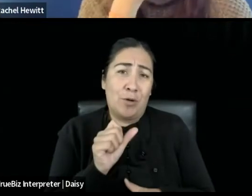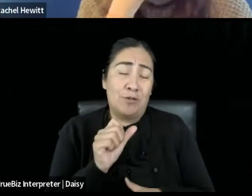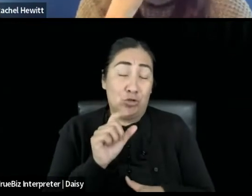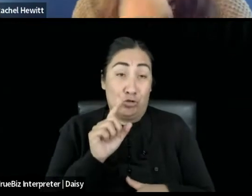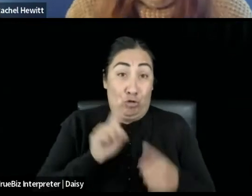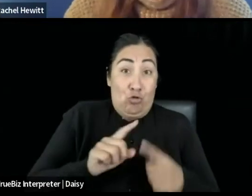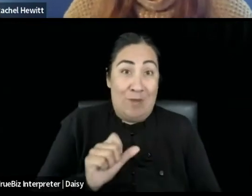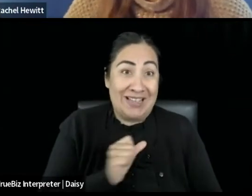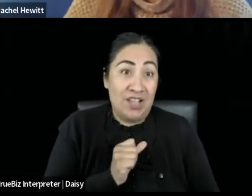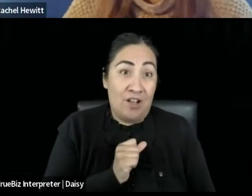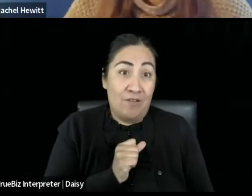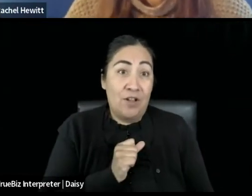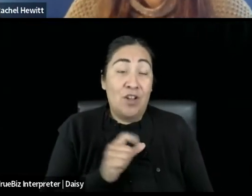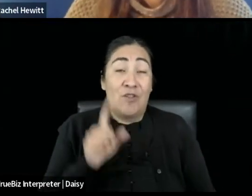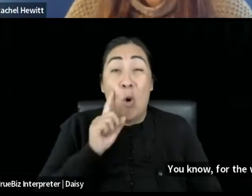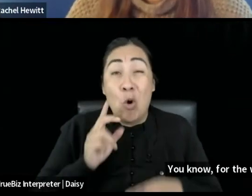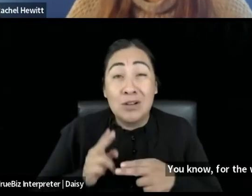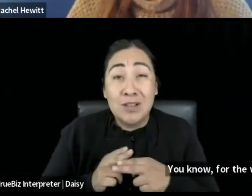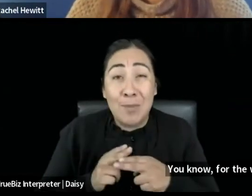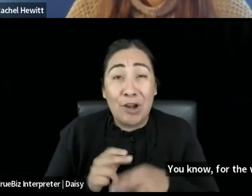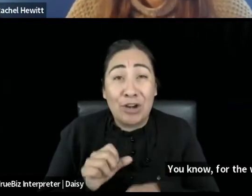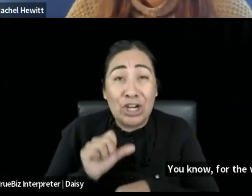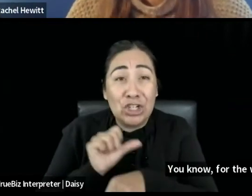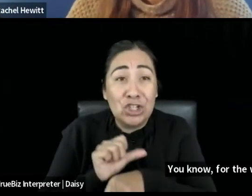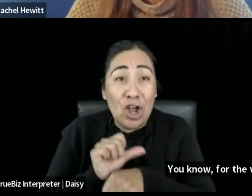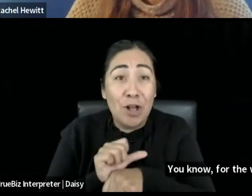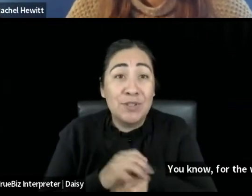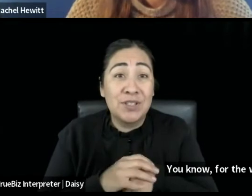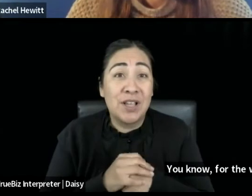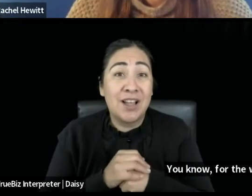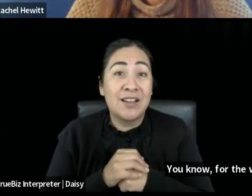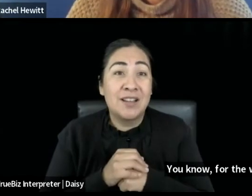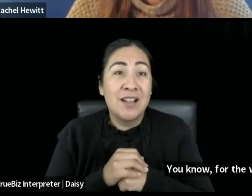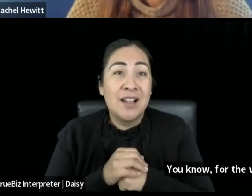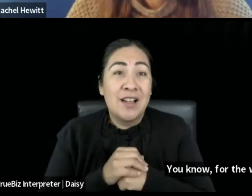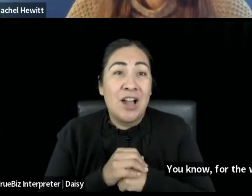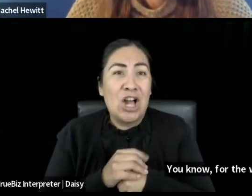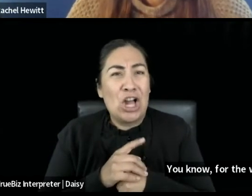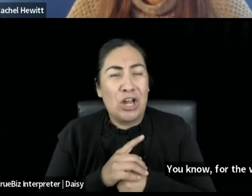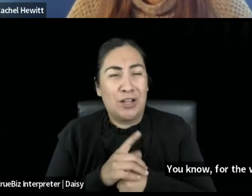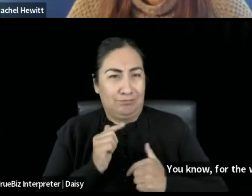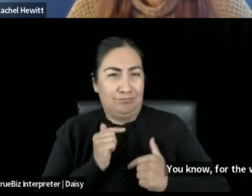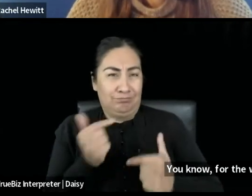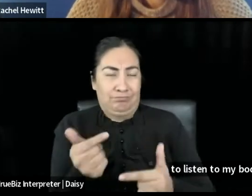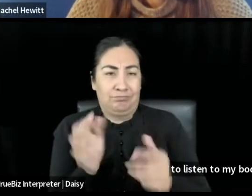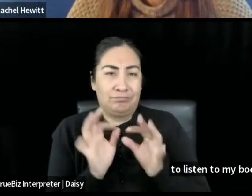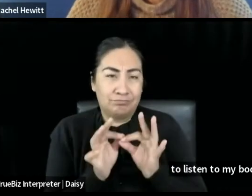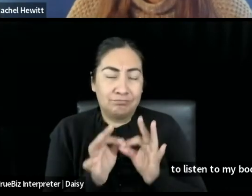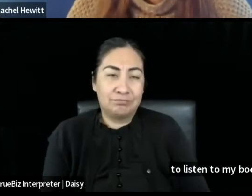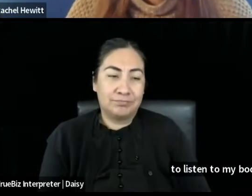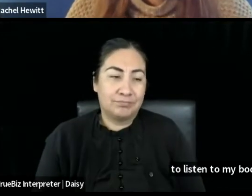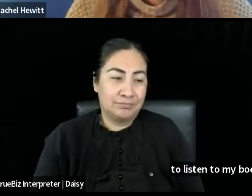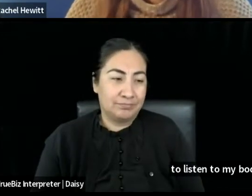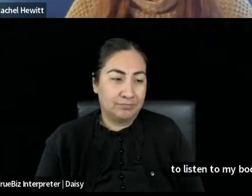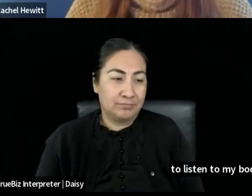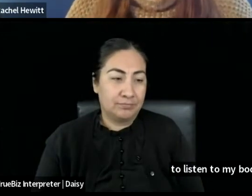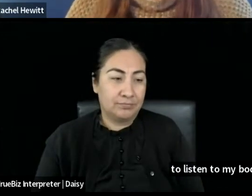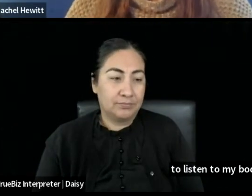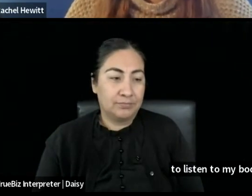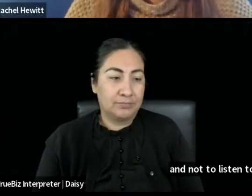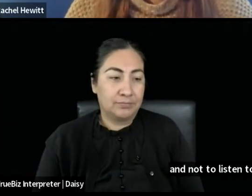um, told not to listen to my body and not to listen to my true self and, um, not to listen to my caregiving journey. I was so